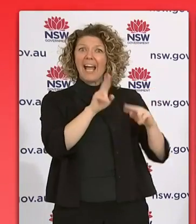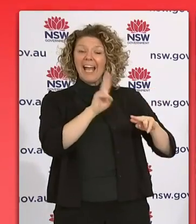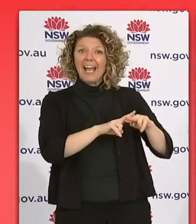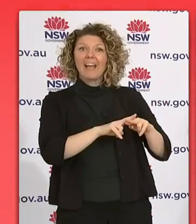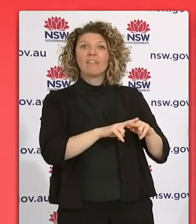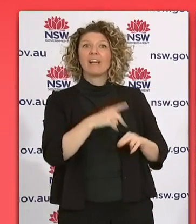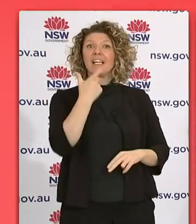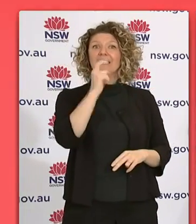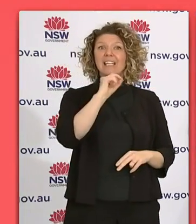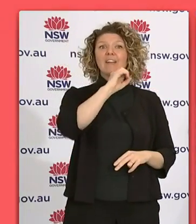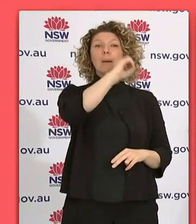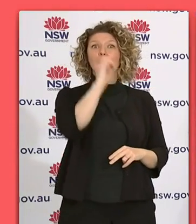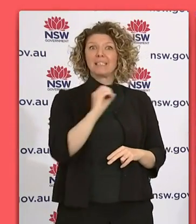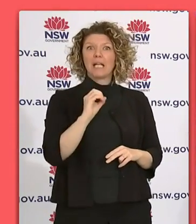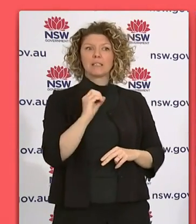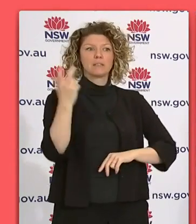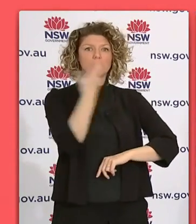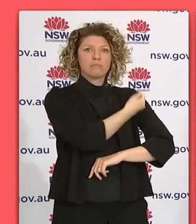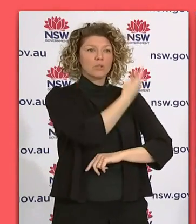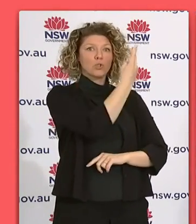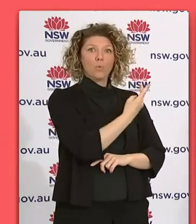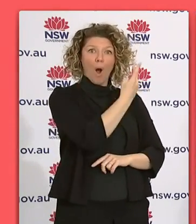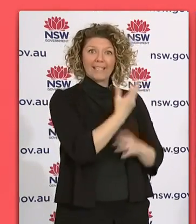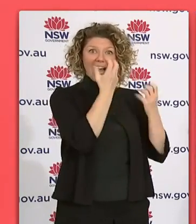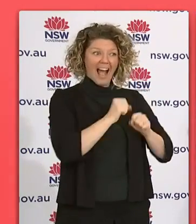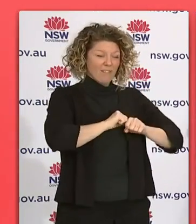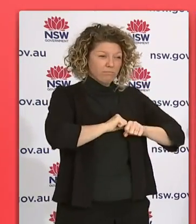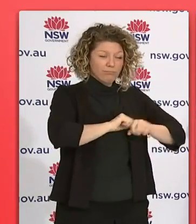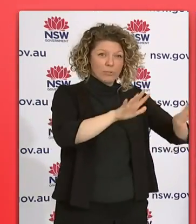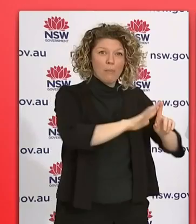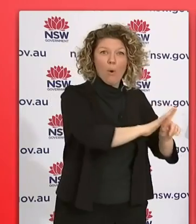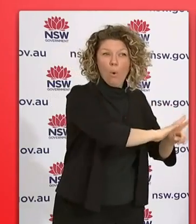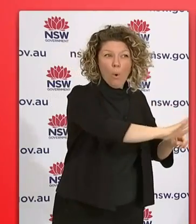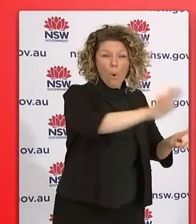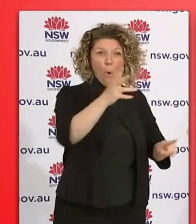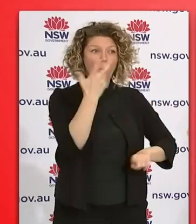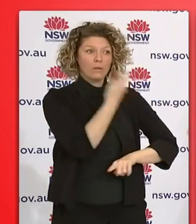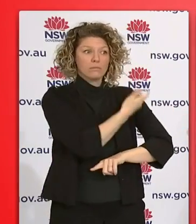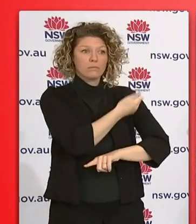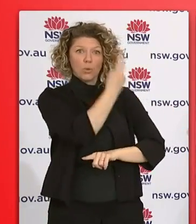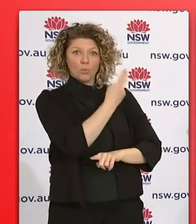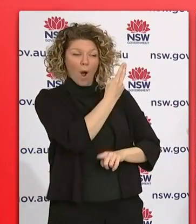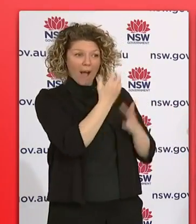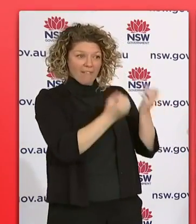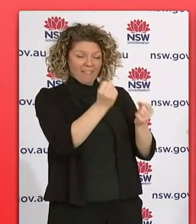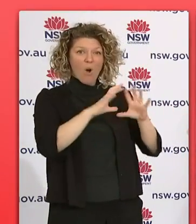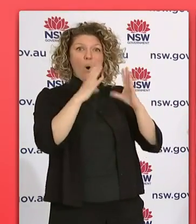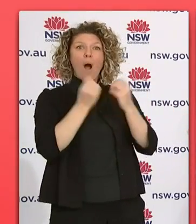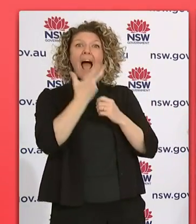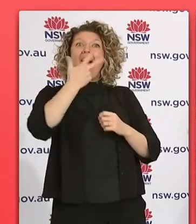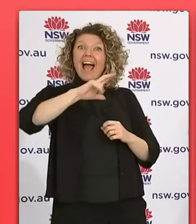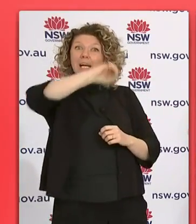double doses, it triggers certain conditions. And of course, once you get to 80 per cent of your adult population on double doses, that means